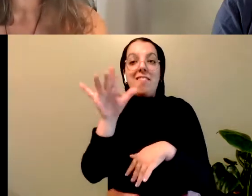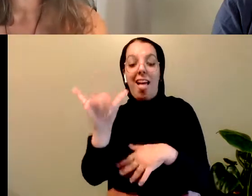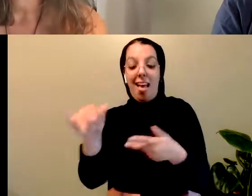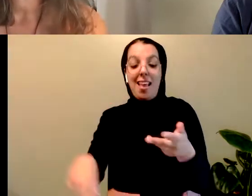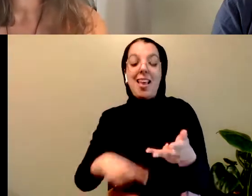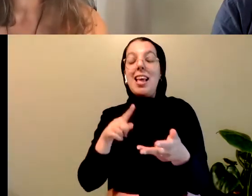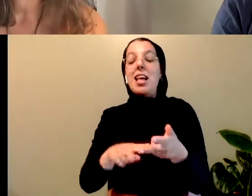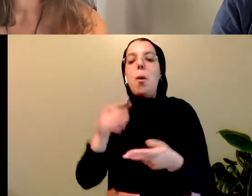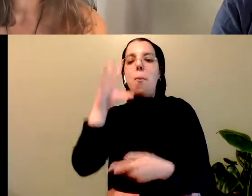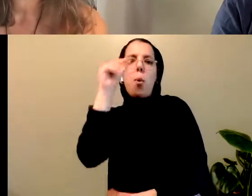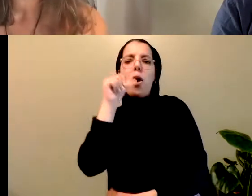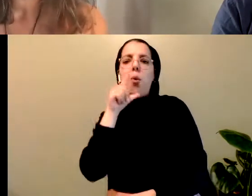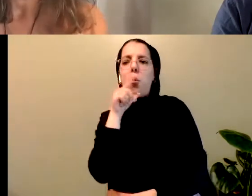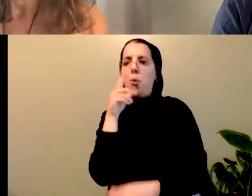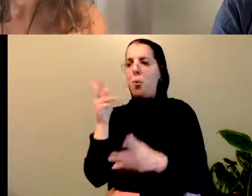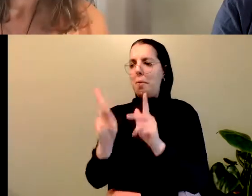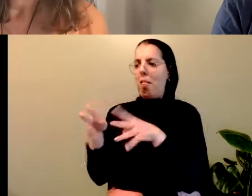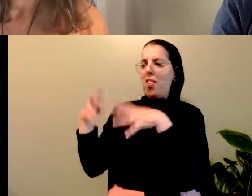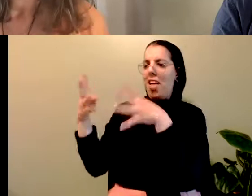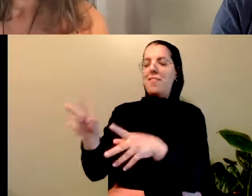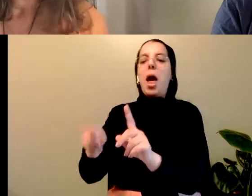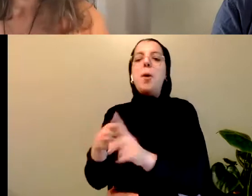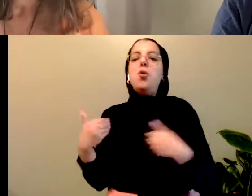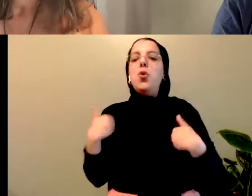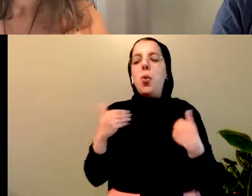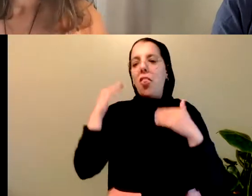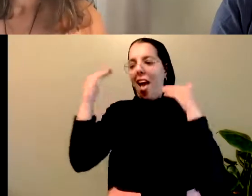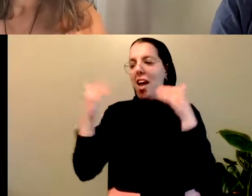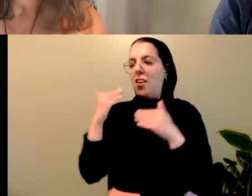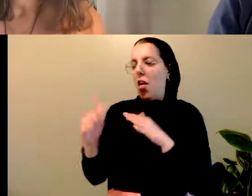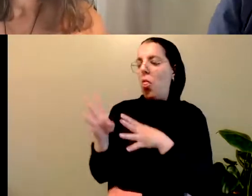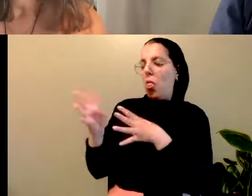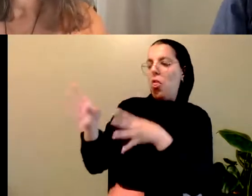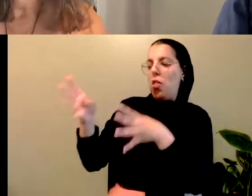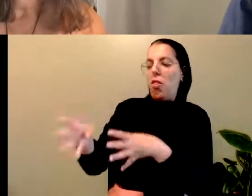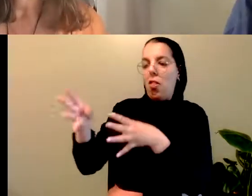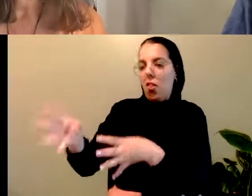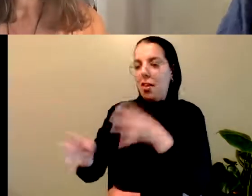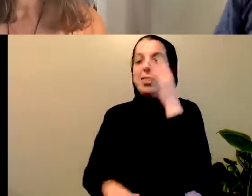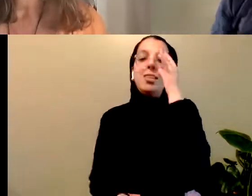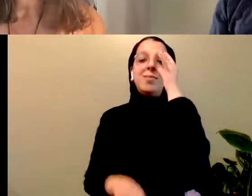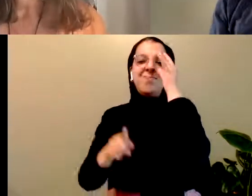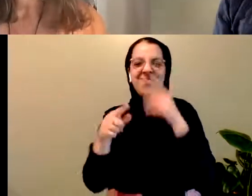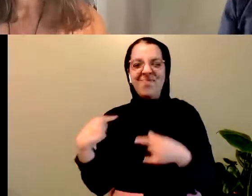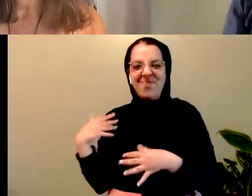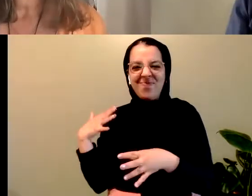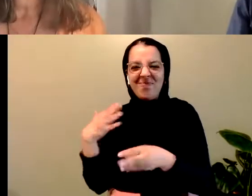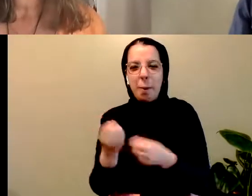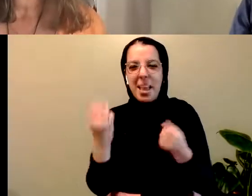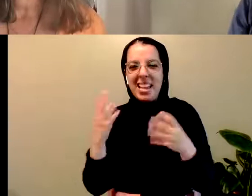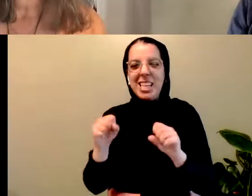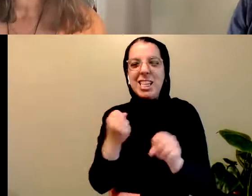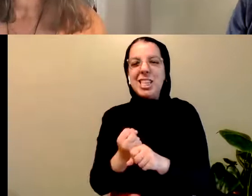and elder neglect. Kevin has a long history at the National Arts Centre as well as performing in numerous productions there.